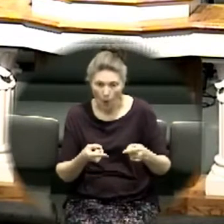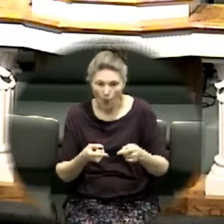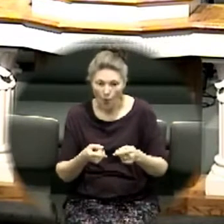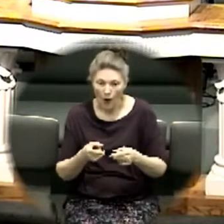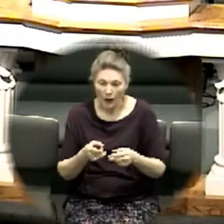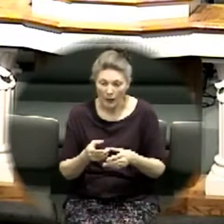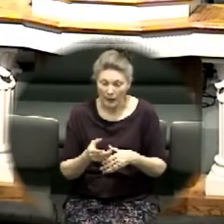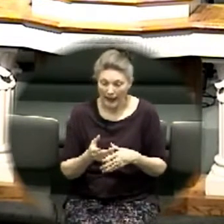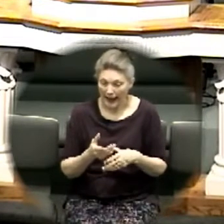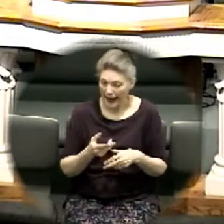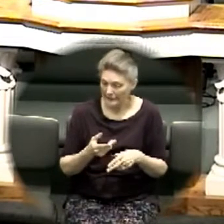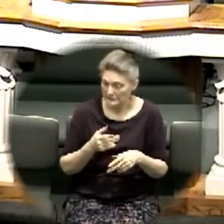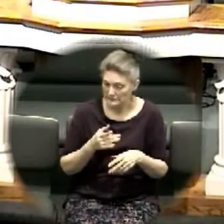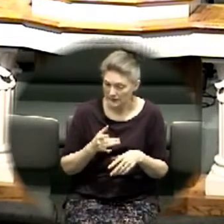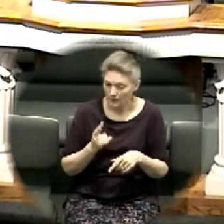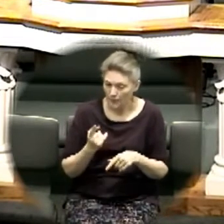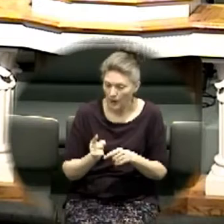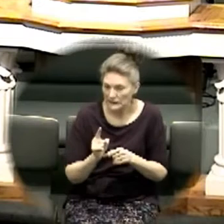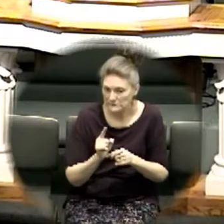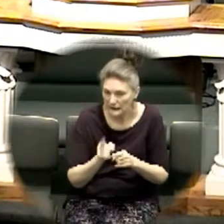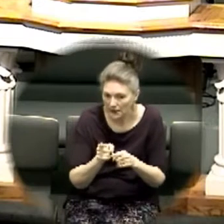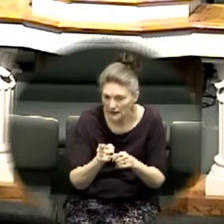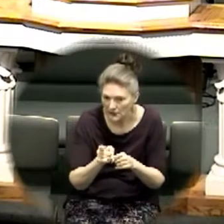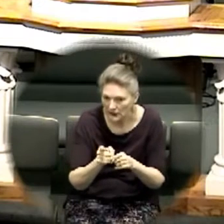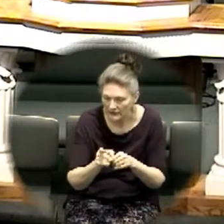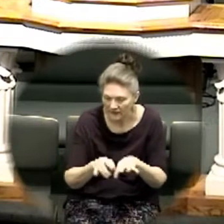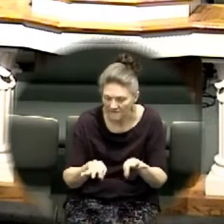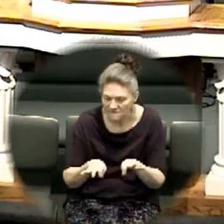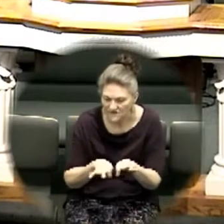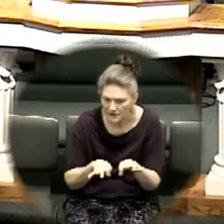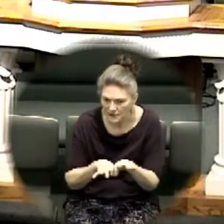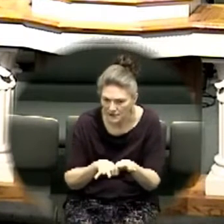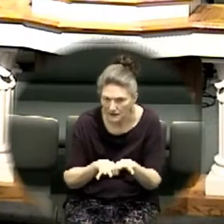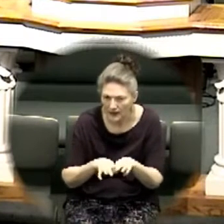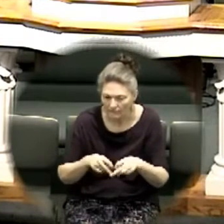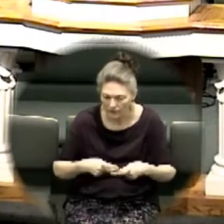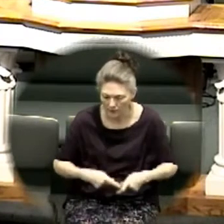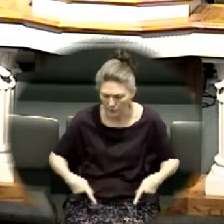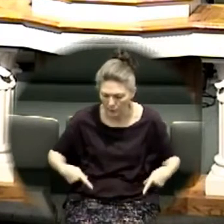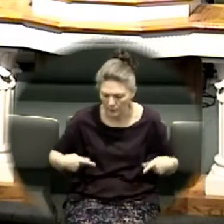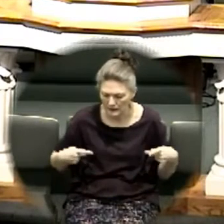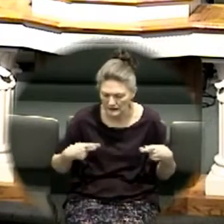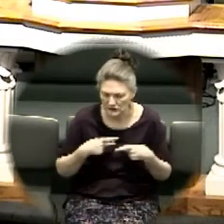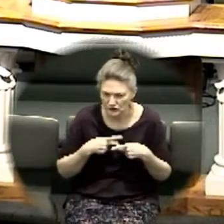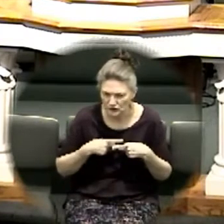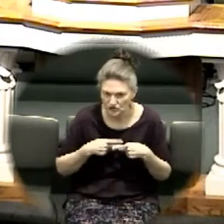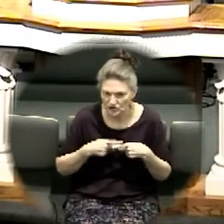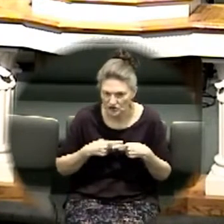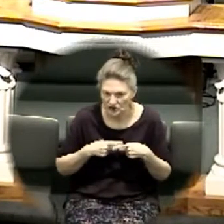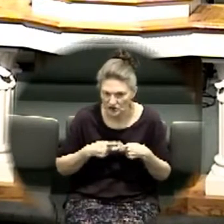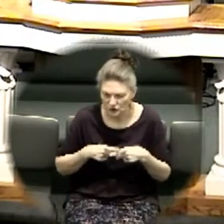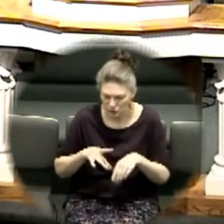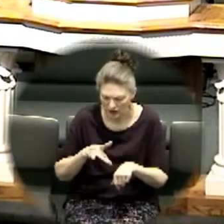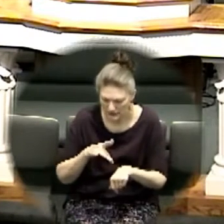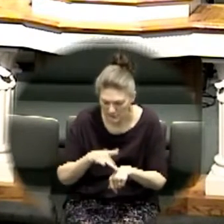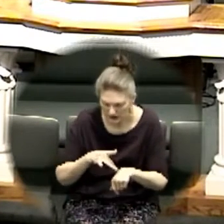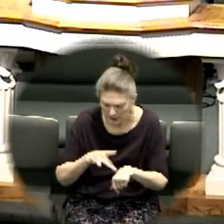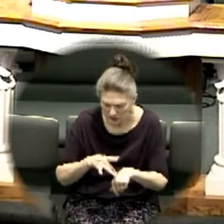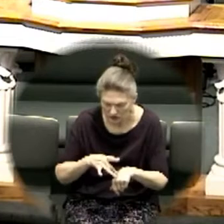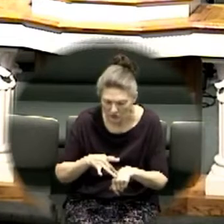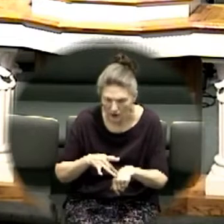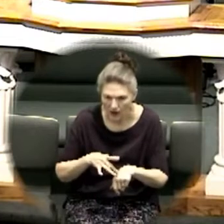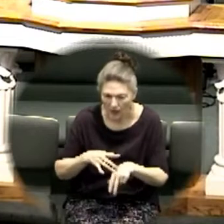priests that bear the ark of the lord the lord lord of all the earth shall rest in the waters of jordan